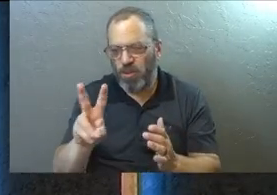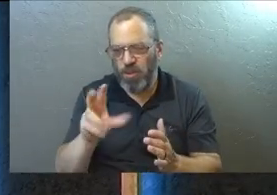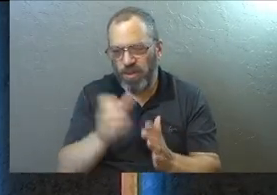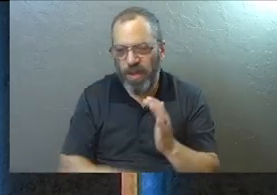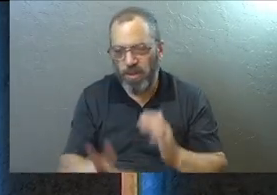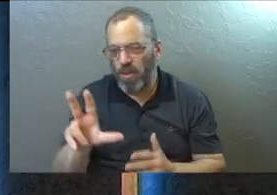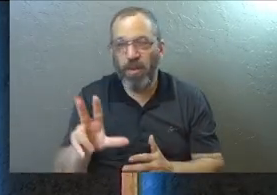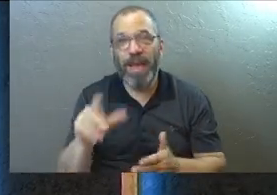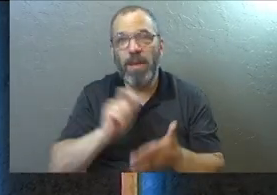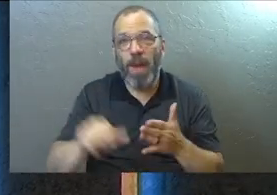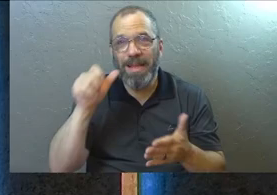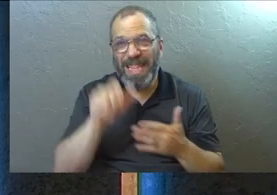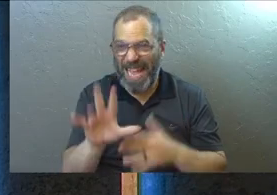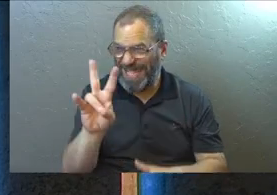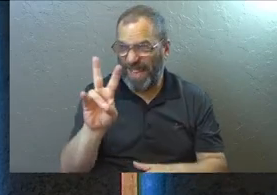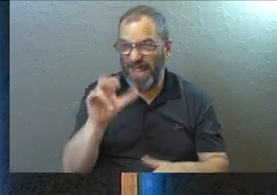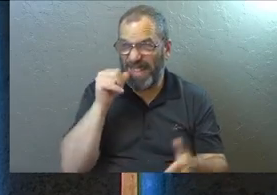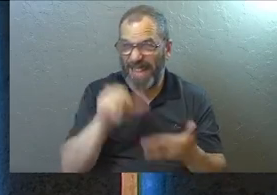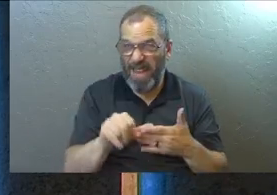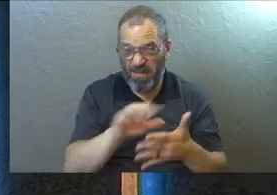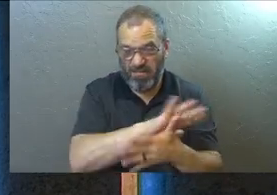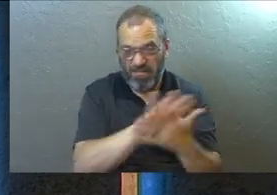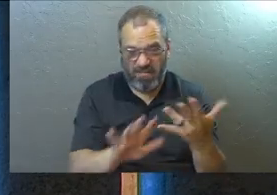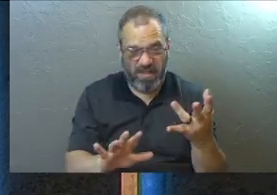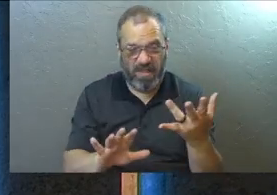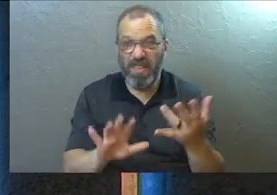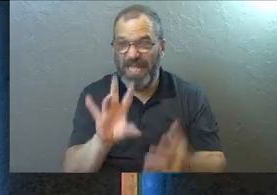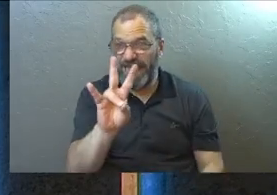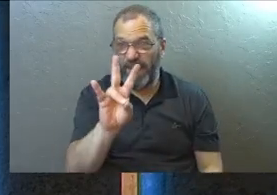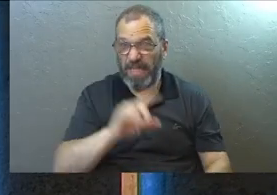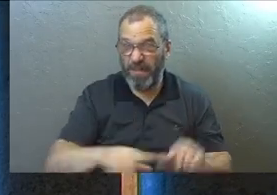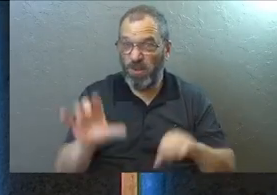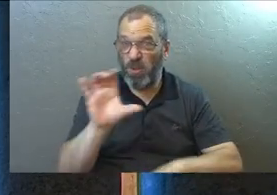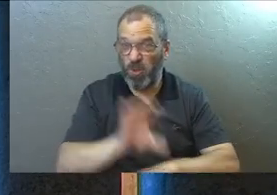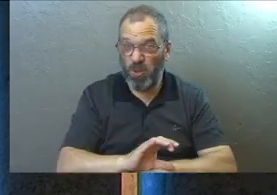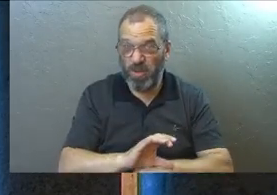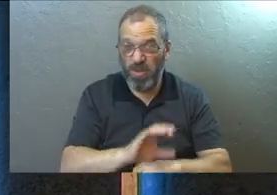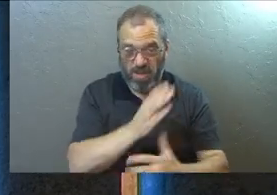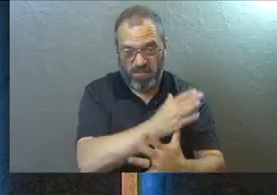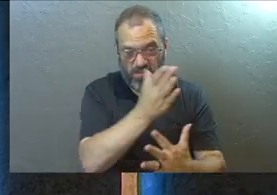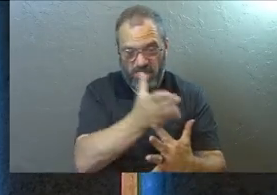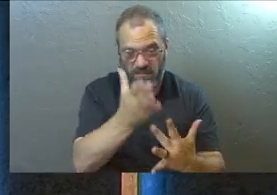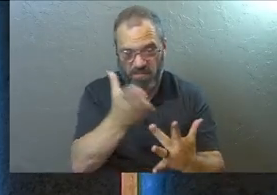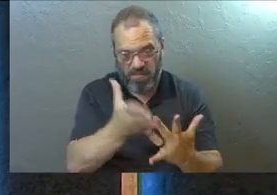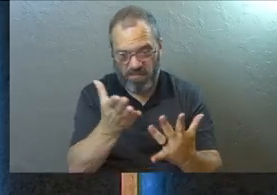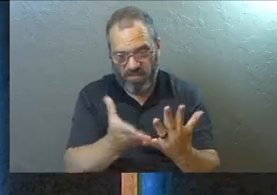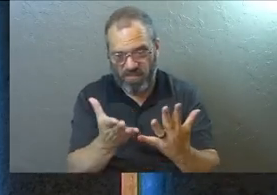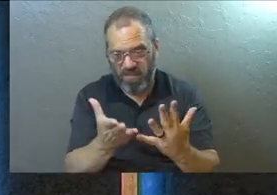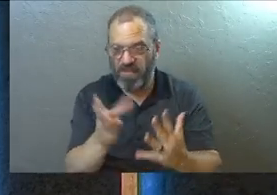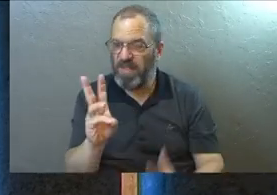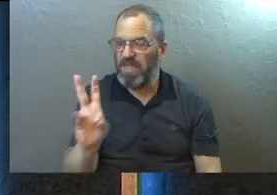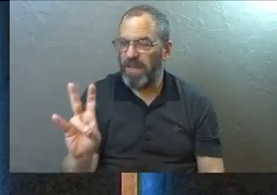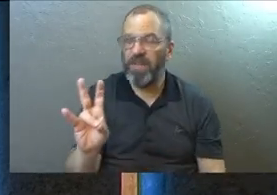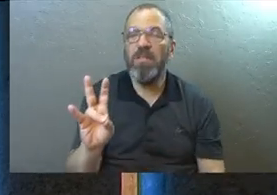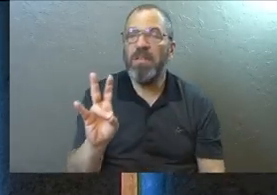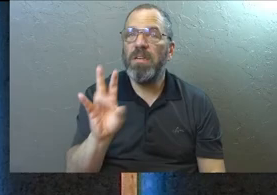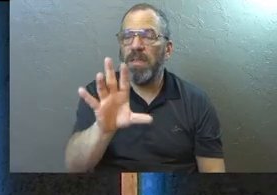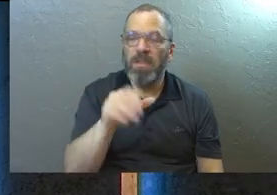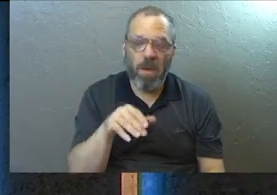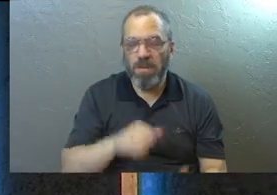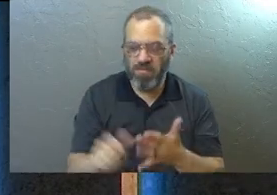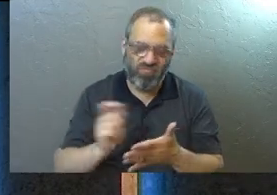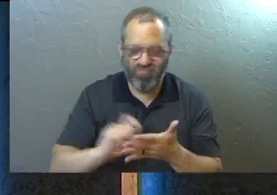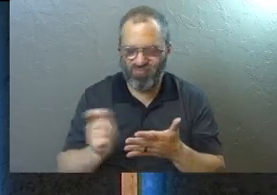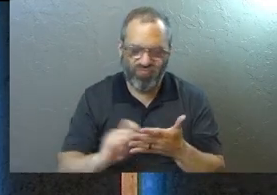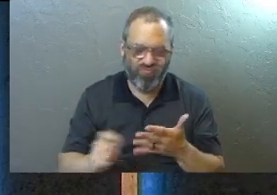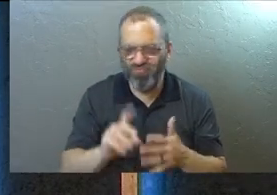and chapter three. He writes seven different letters to seven different churches. And they're all in different spots spiritually. And so he goes in